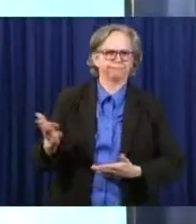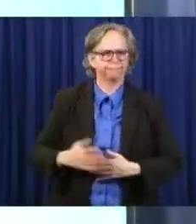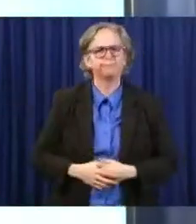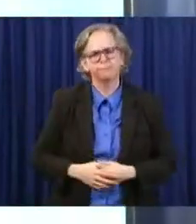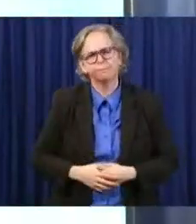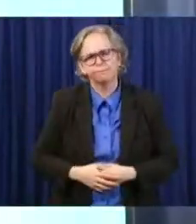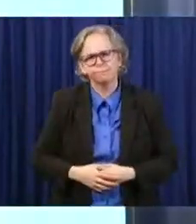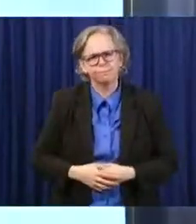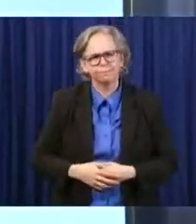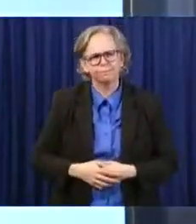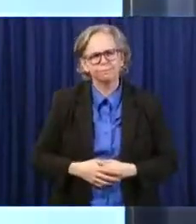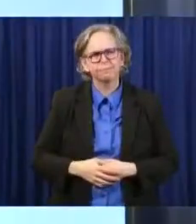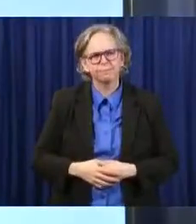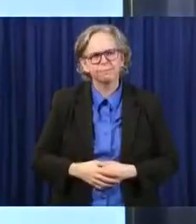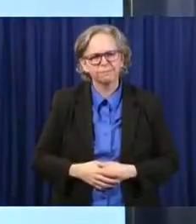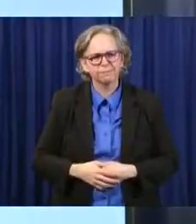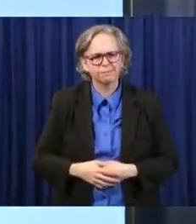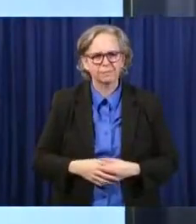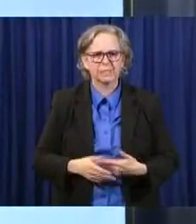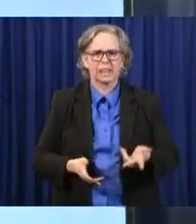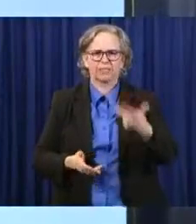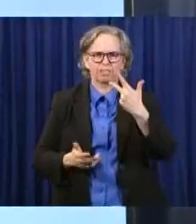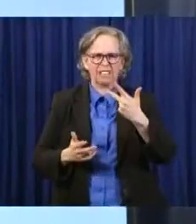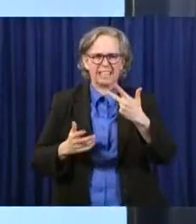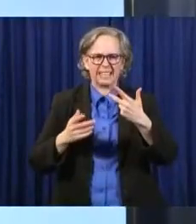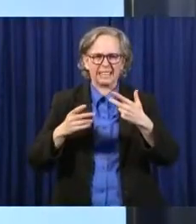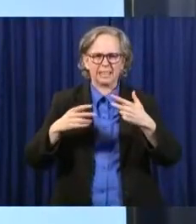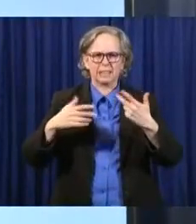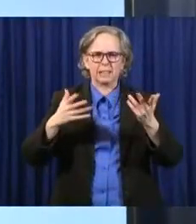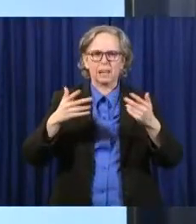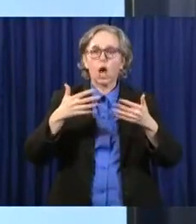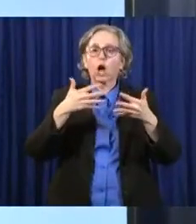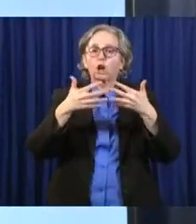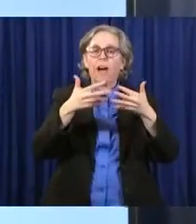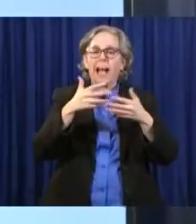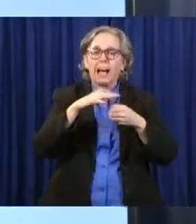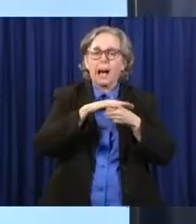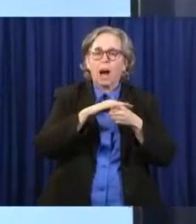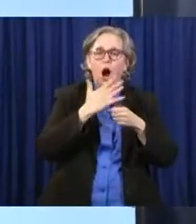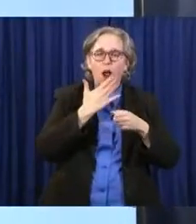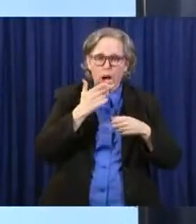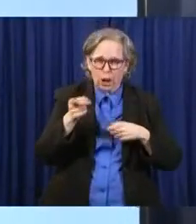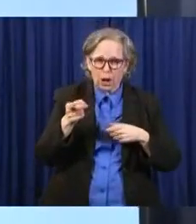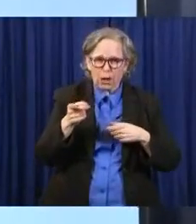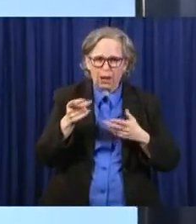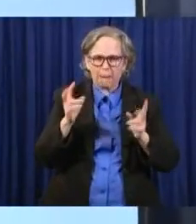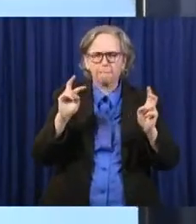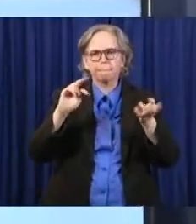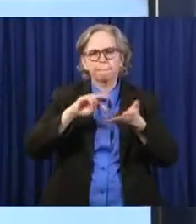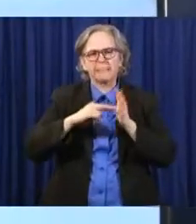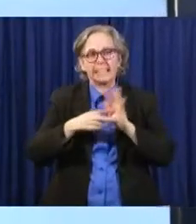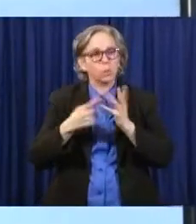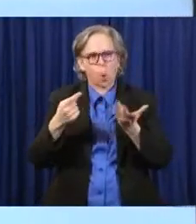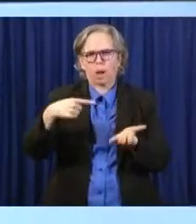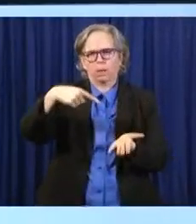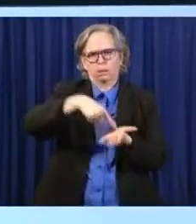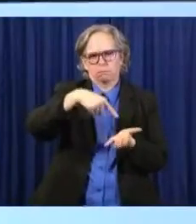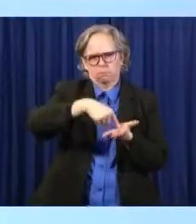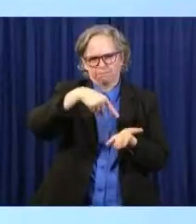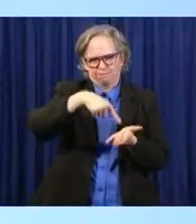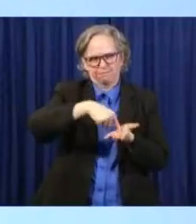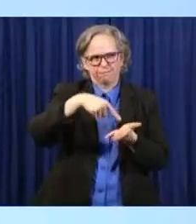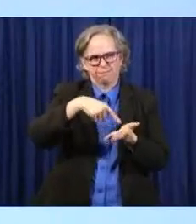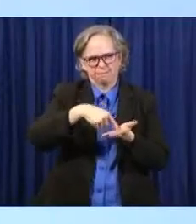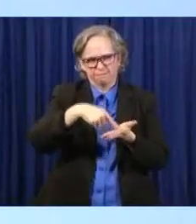pieces of the pie, the gray is essentially debt service. That's what we pay out of the state budget for debt service.